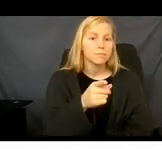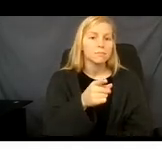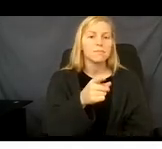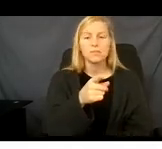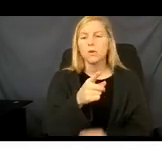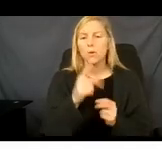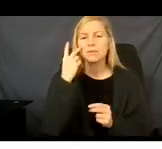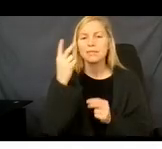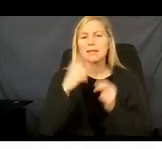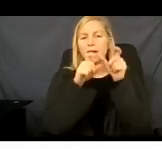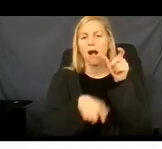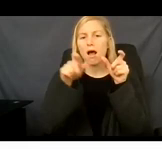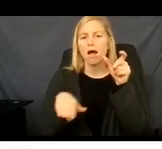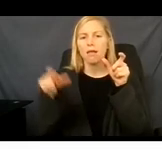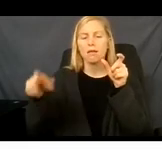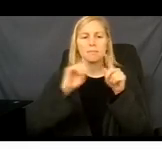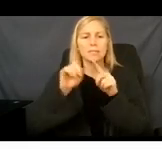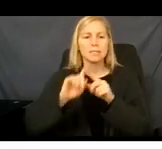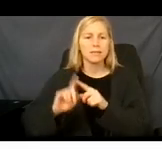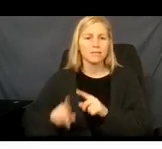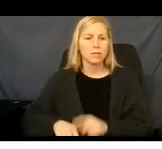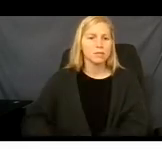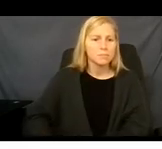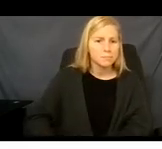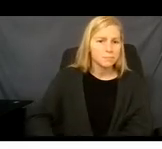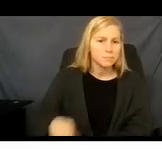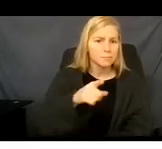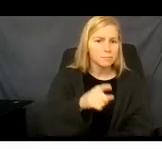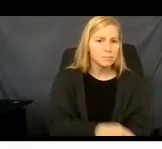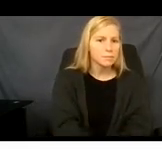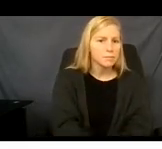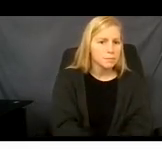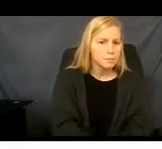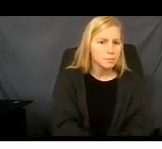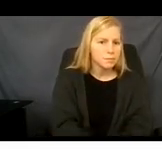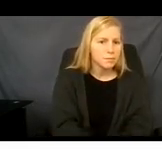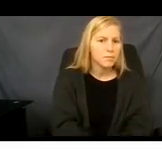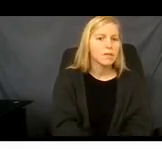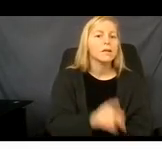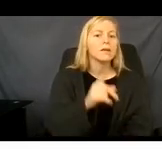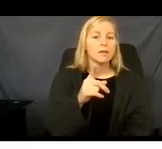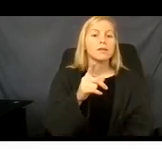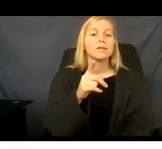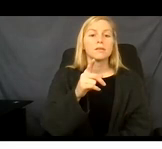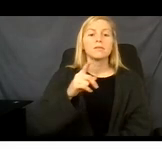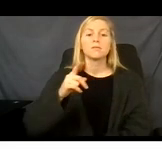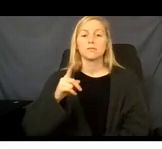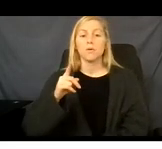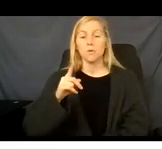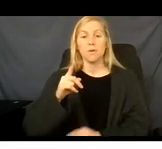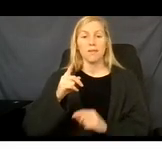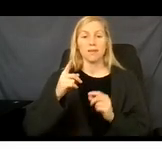from $0 up to $17,775 annual income.